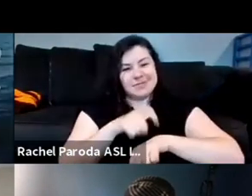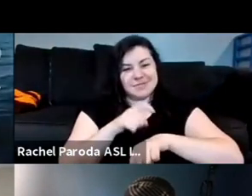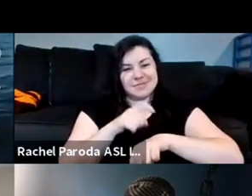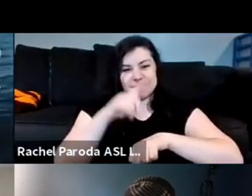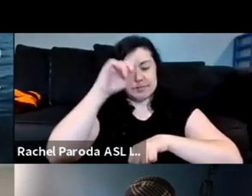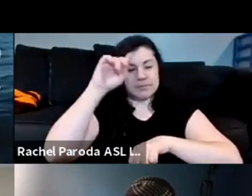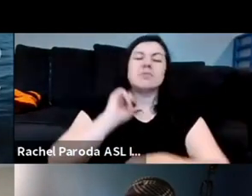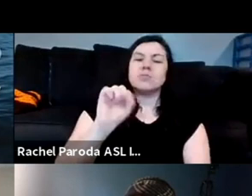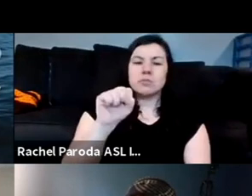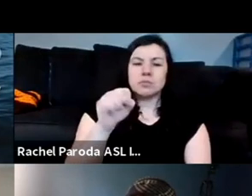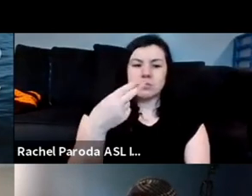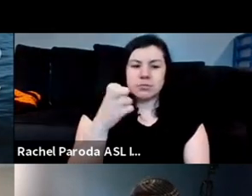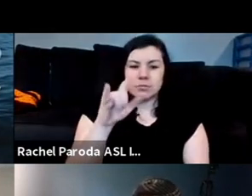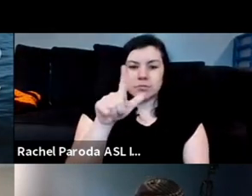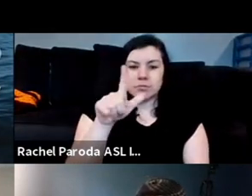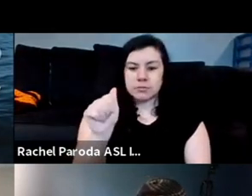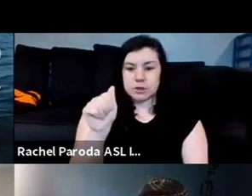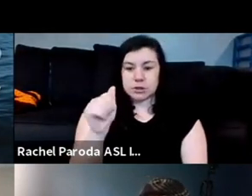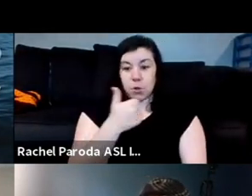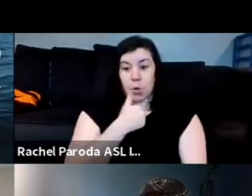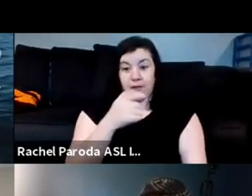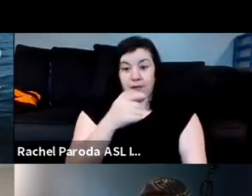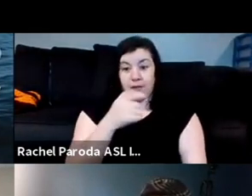sheila sheila did you have an opportunity to chime in here